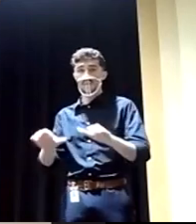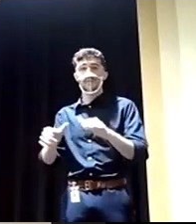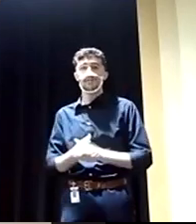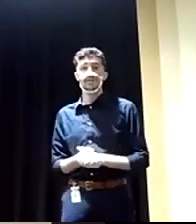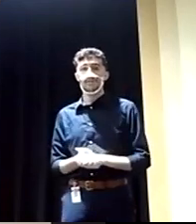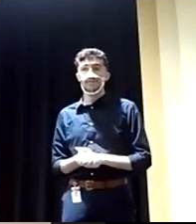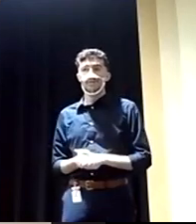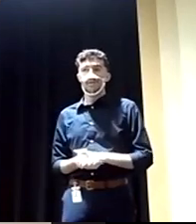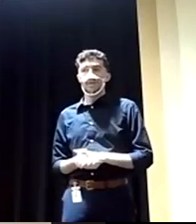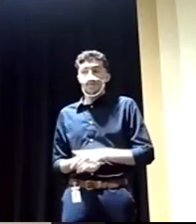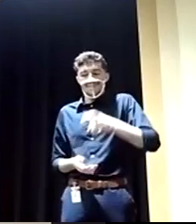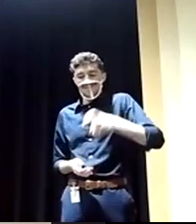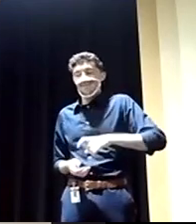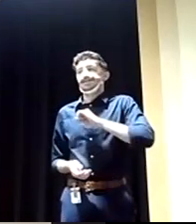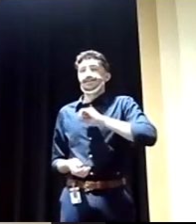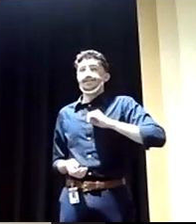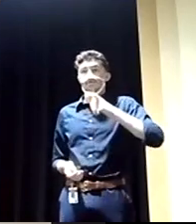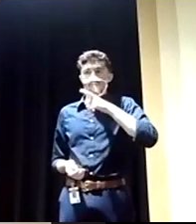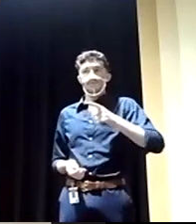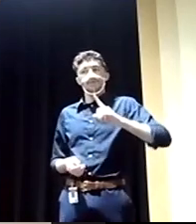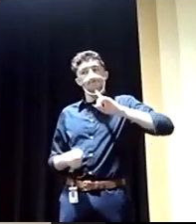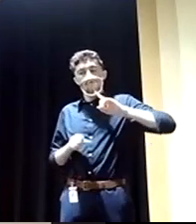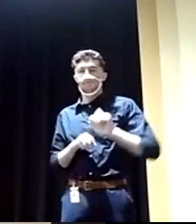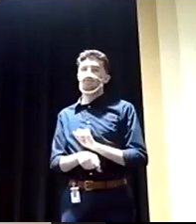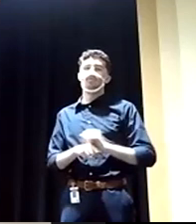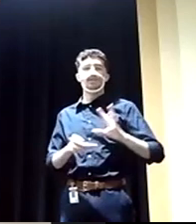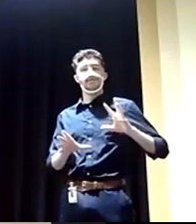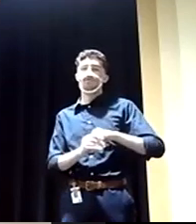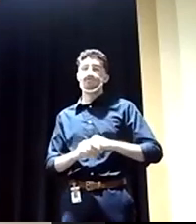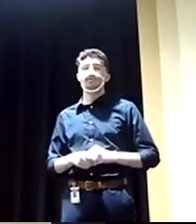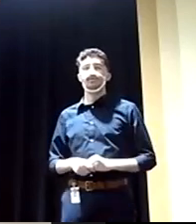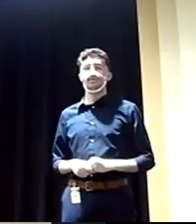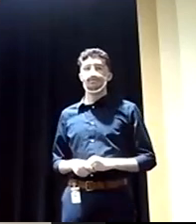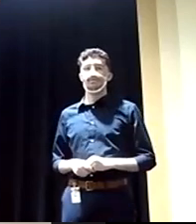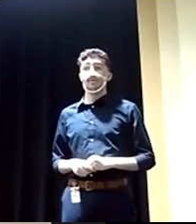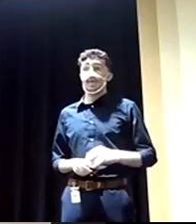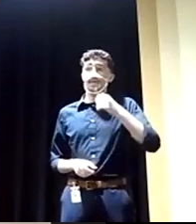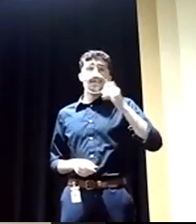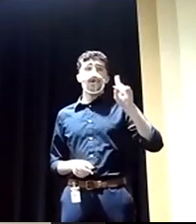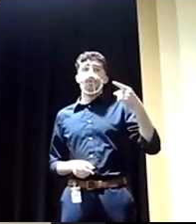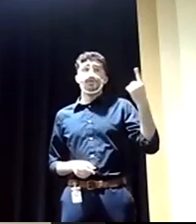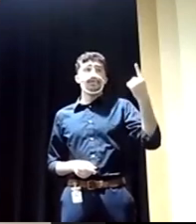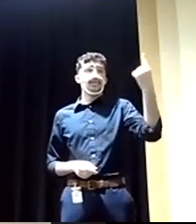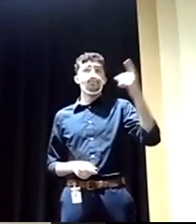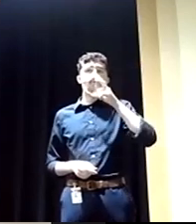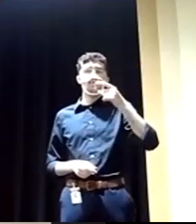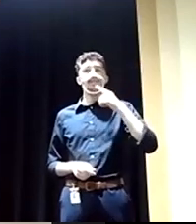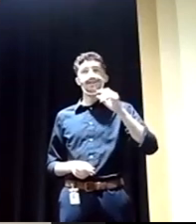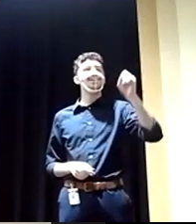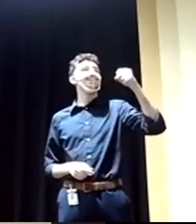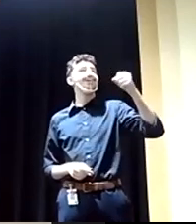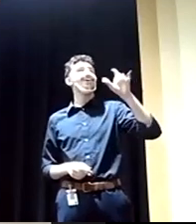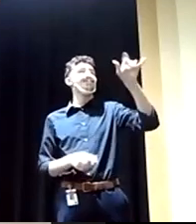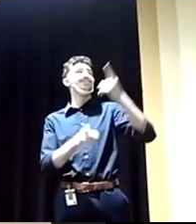need a Senator that has skin in the game. We don't just need somebody cheering for the right direction. We need somebody who's